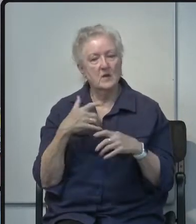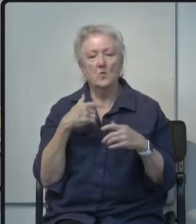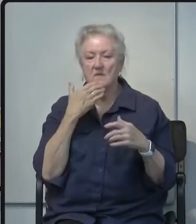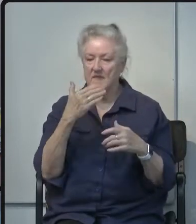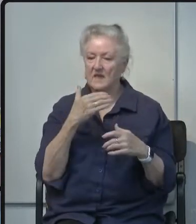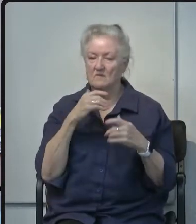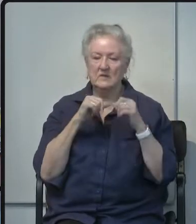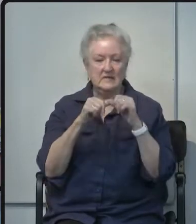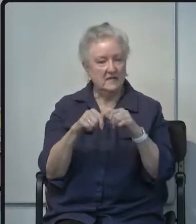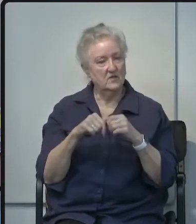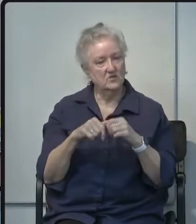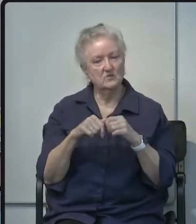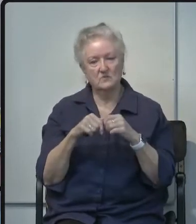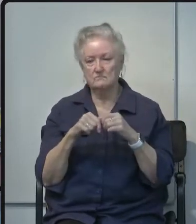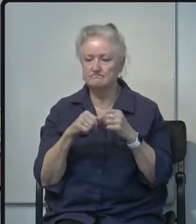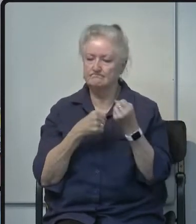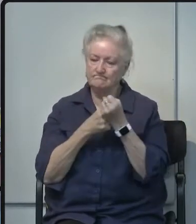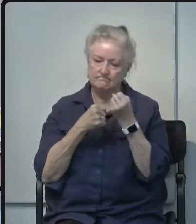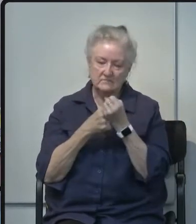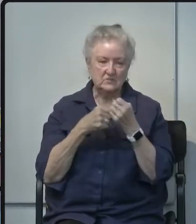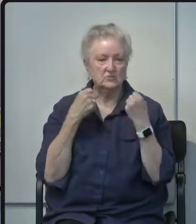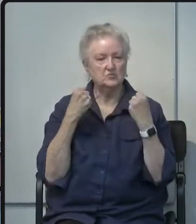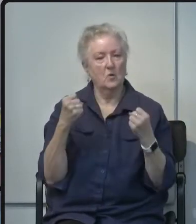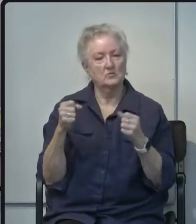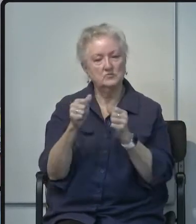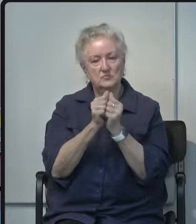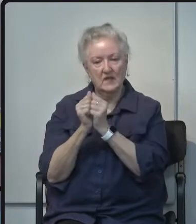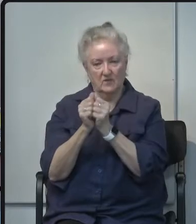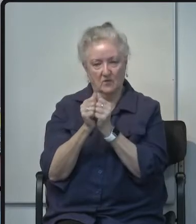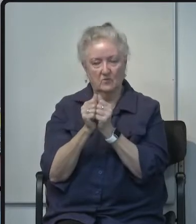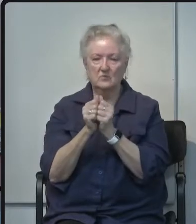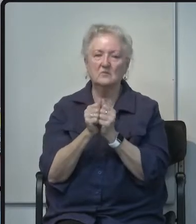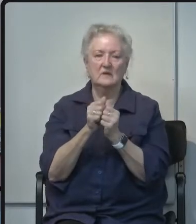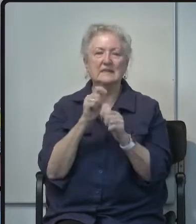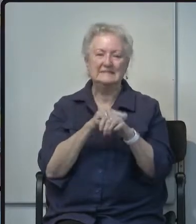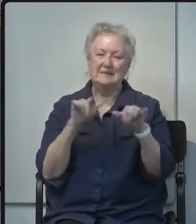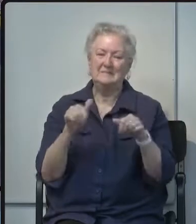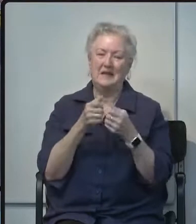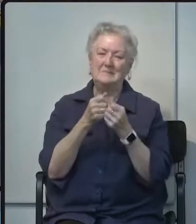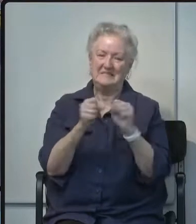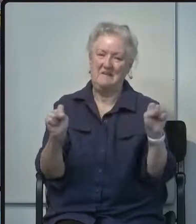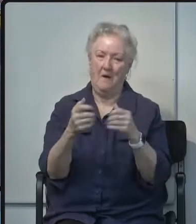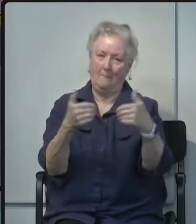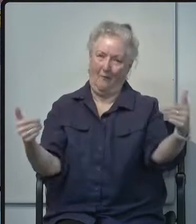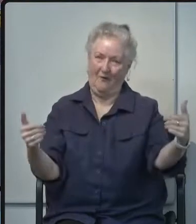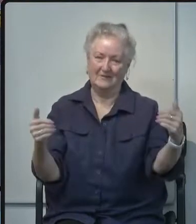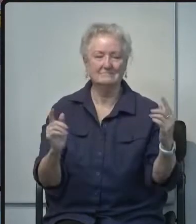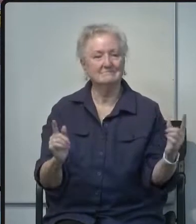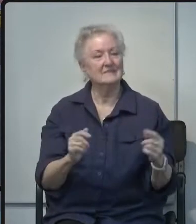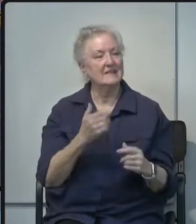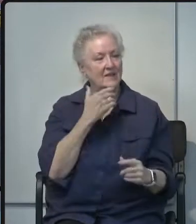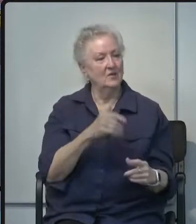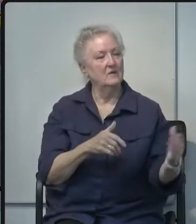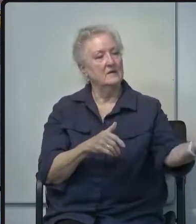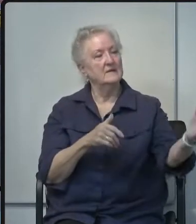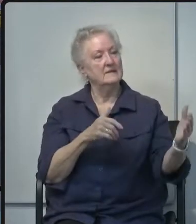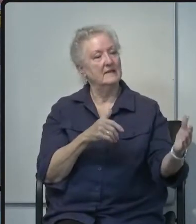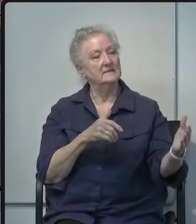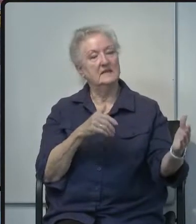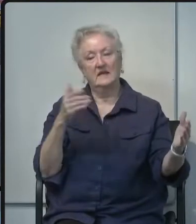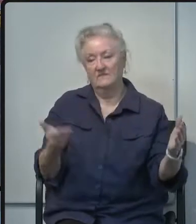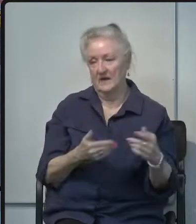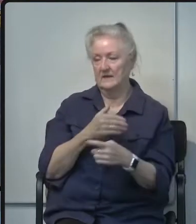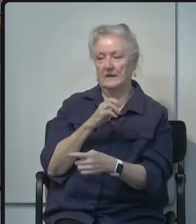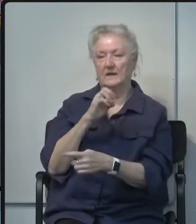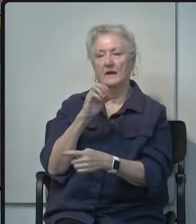stand strong together while safely apart thank you next I invited Elena